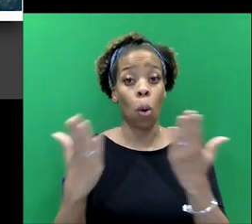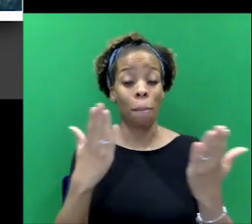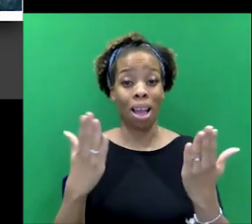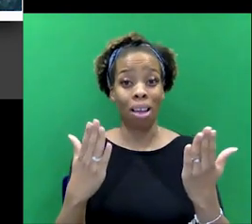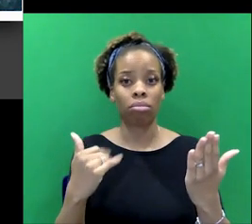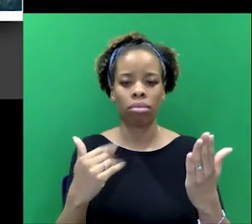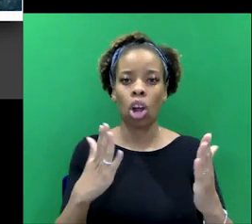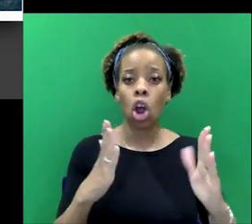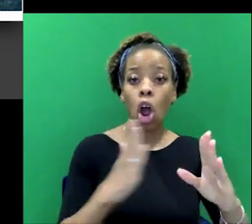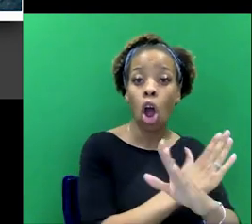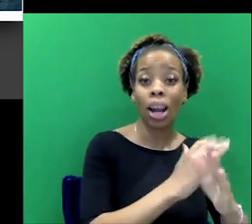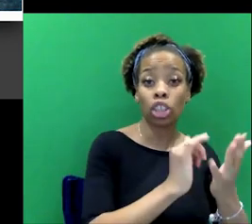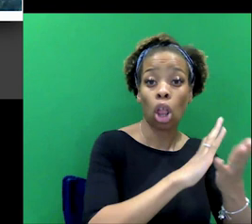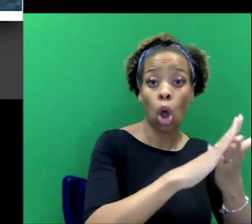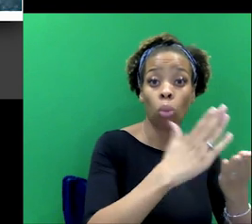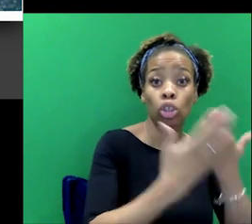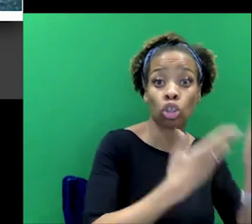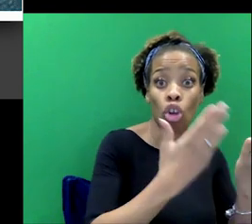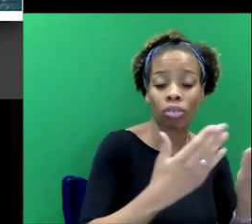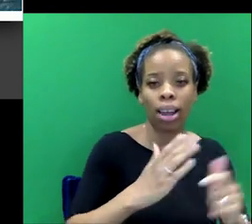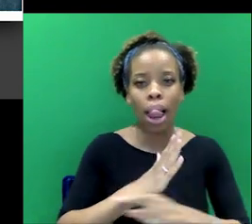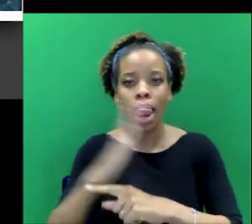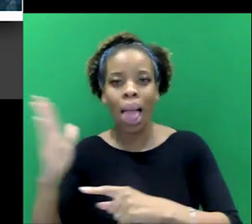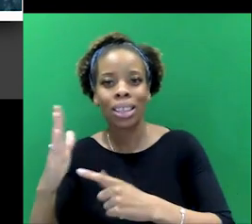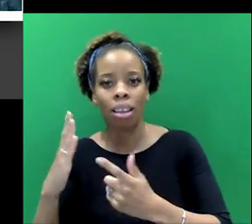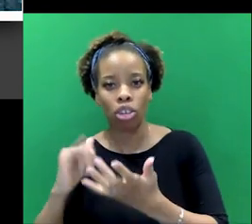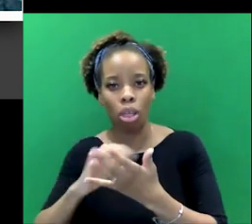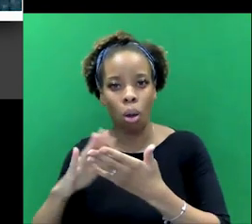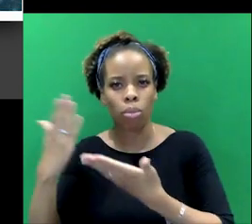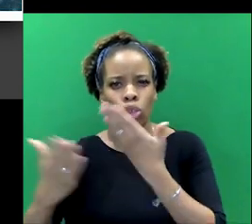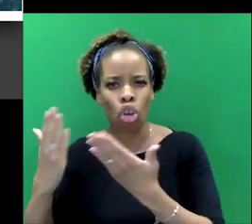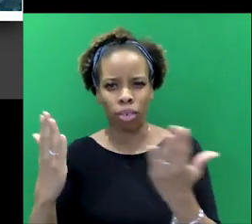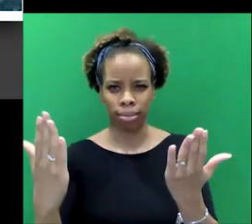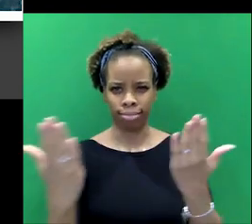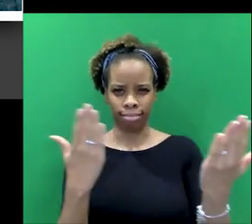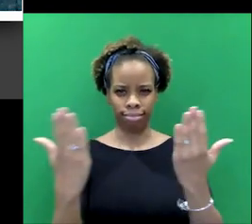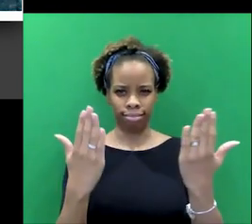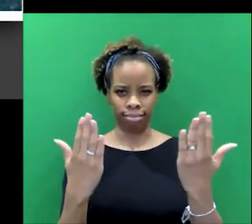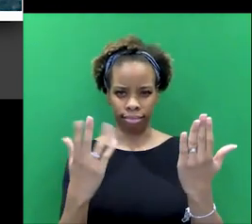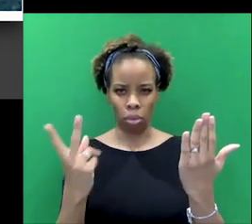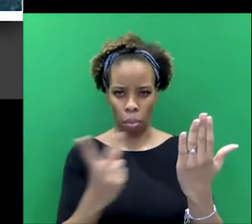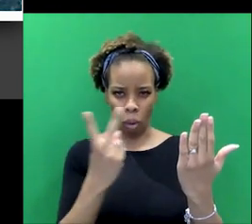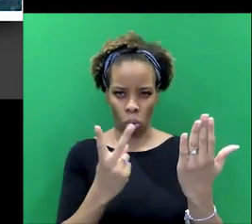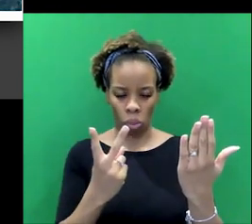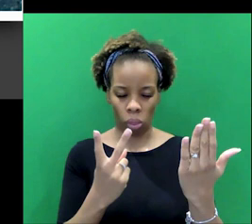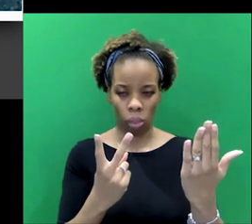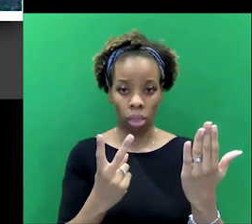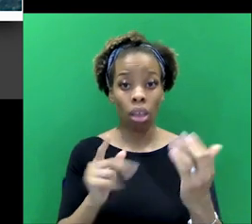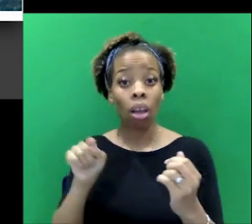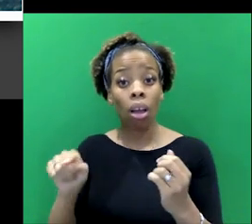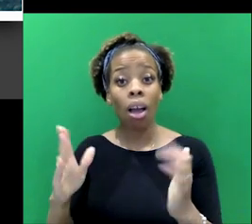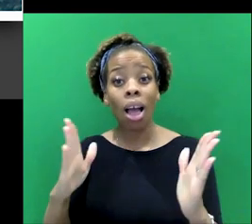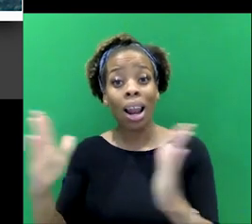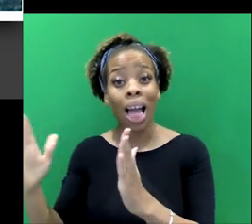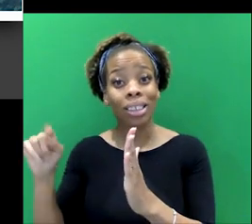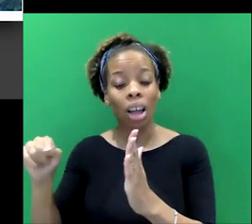and those late ones. Isn't the, isn't the kind of the, the cultural context of those later ones much more bound